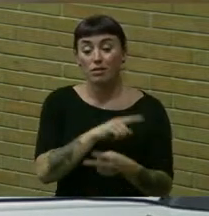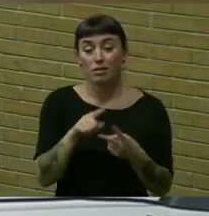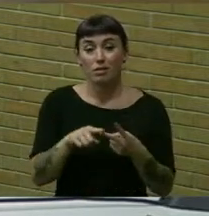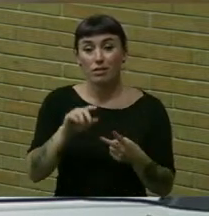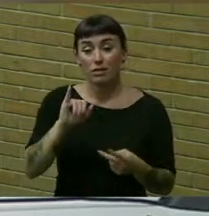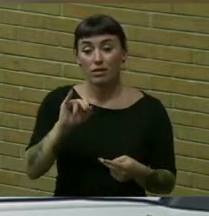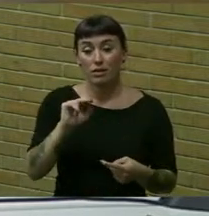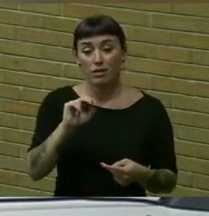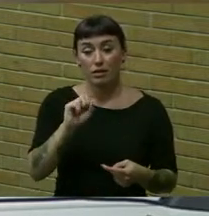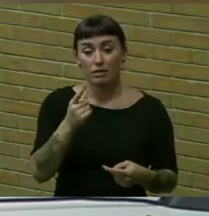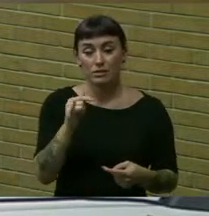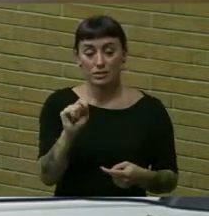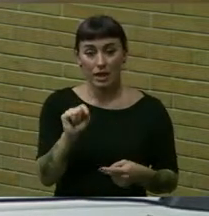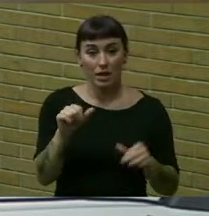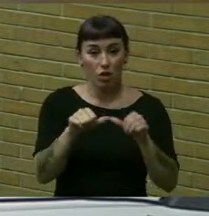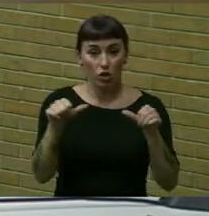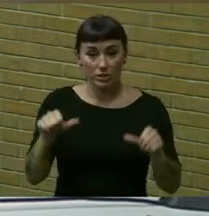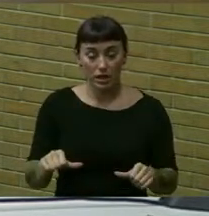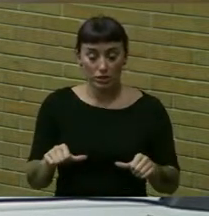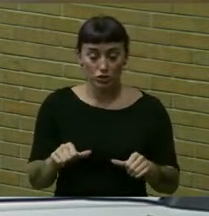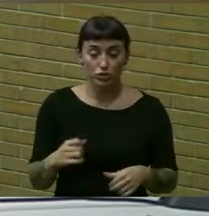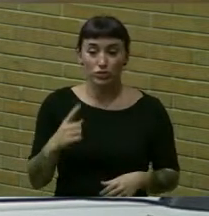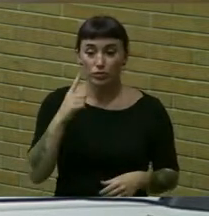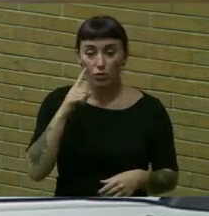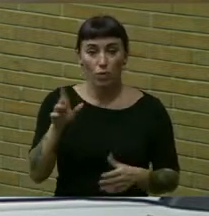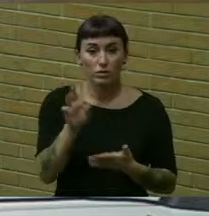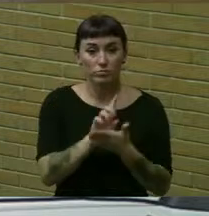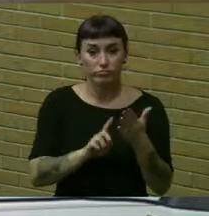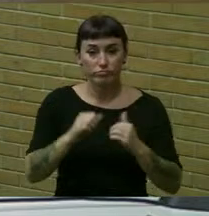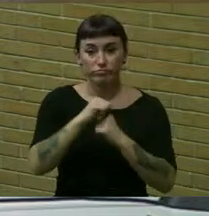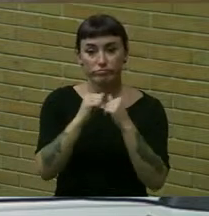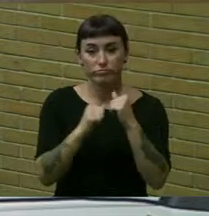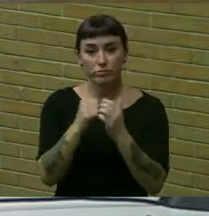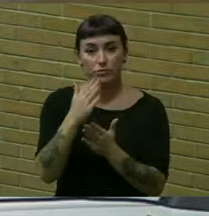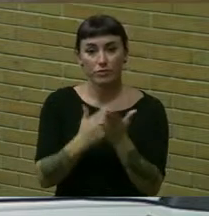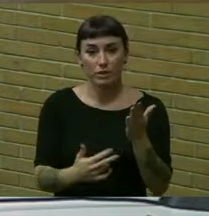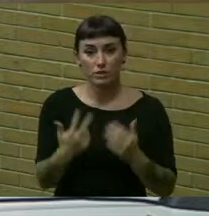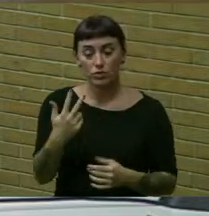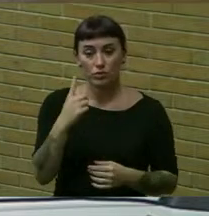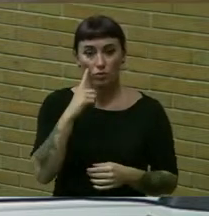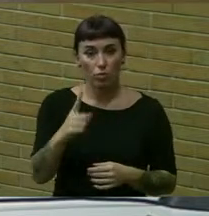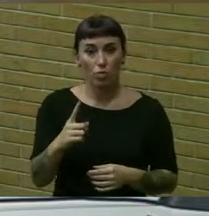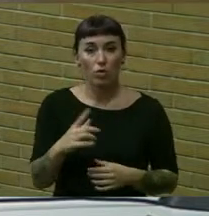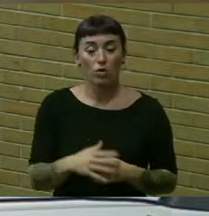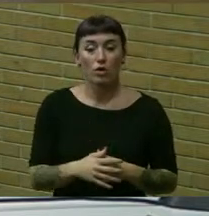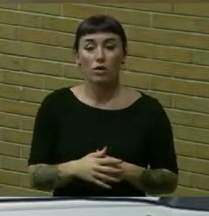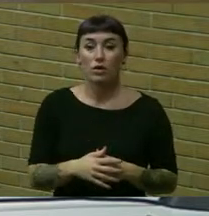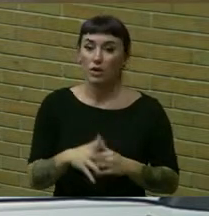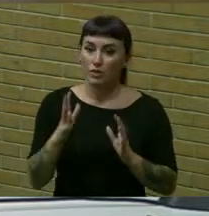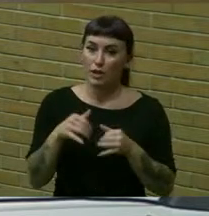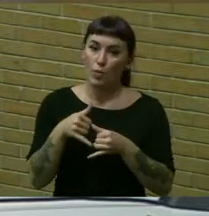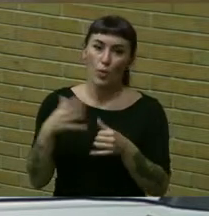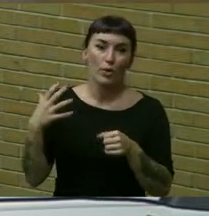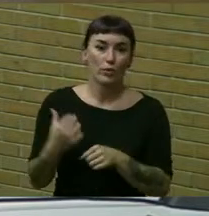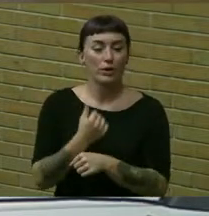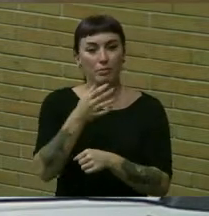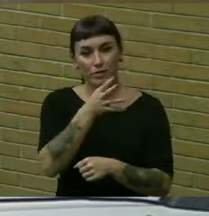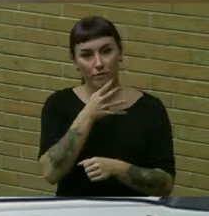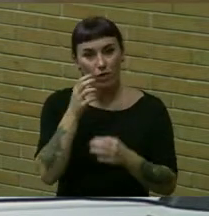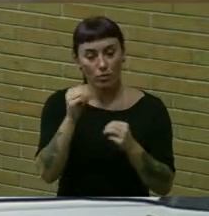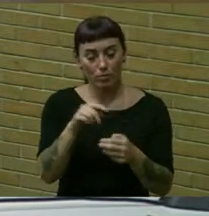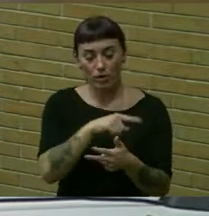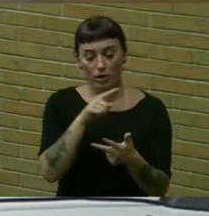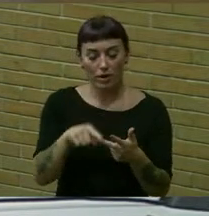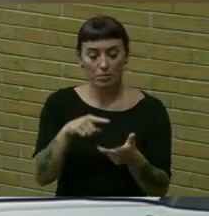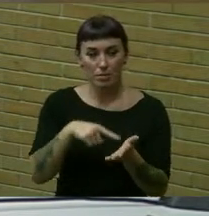architecture for design and construction phase three of the award-winning farmers market and payment